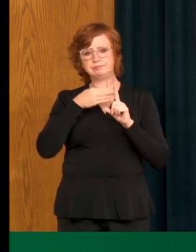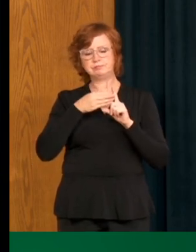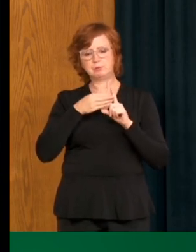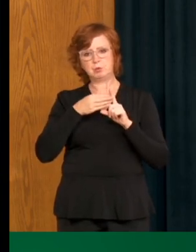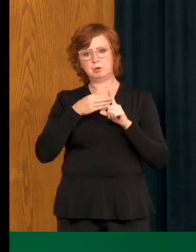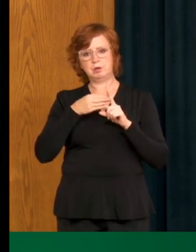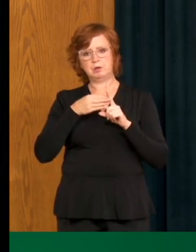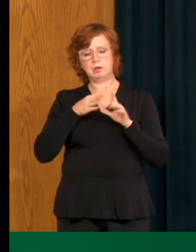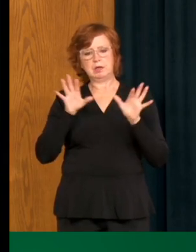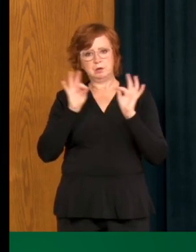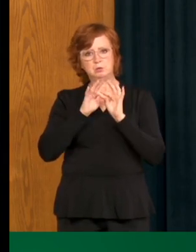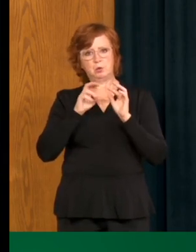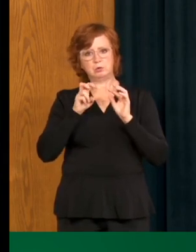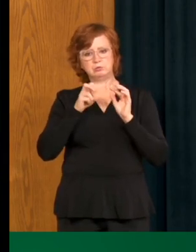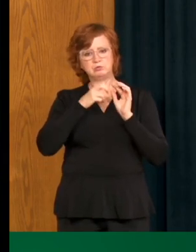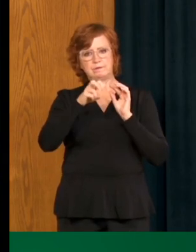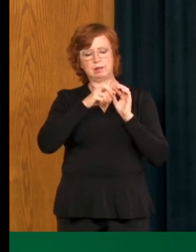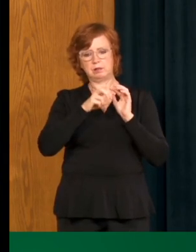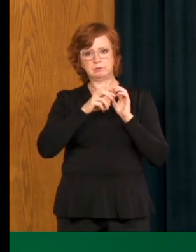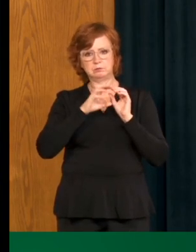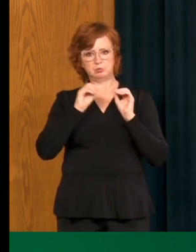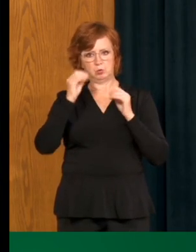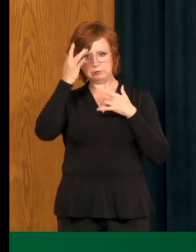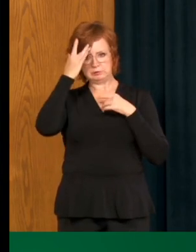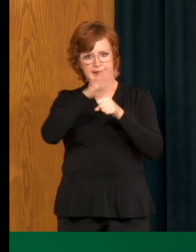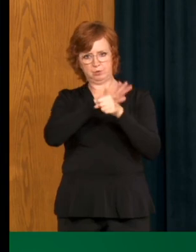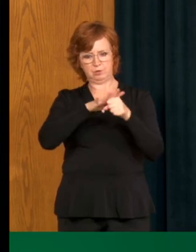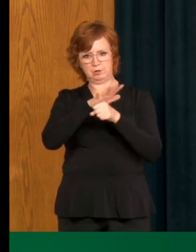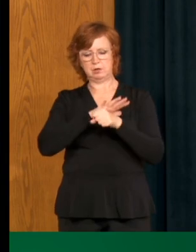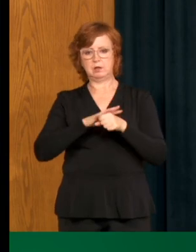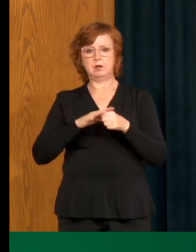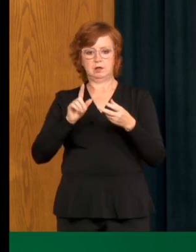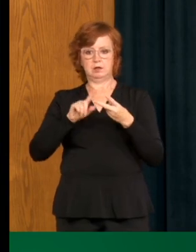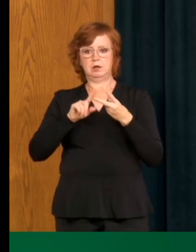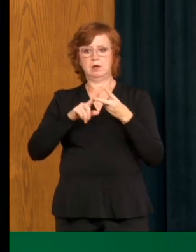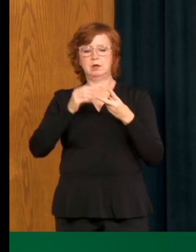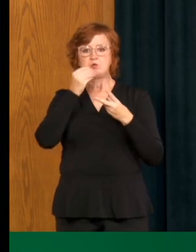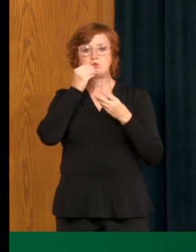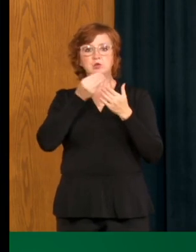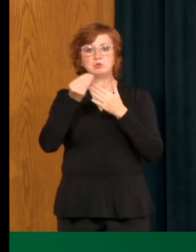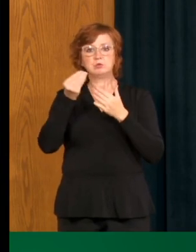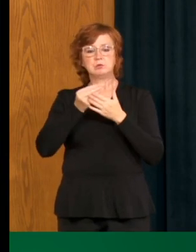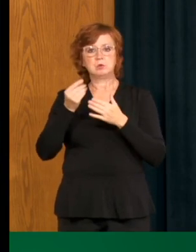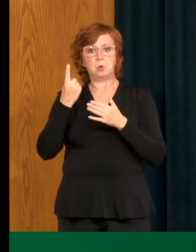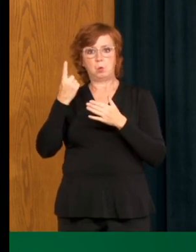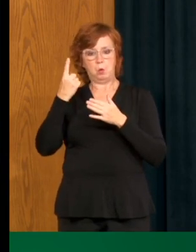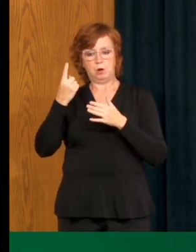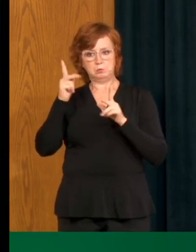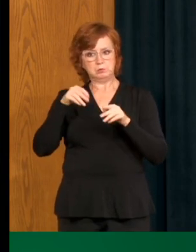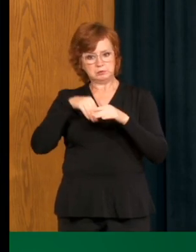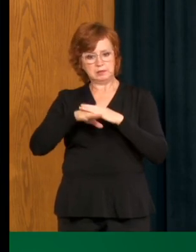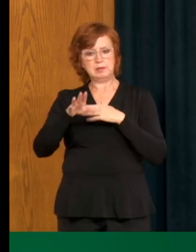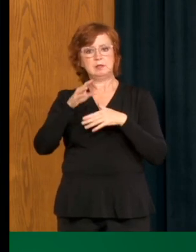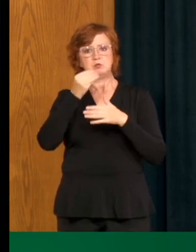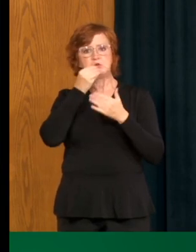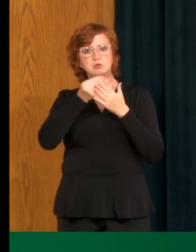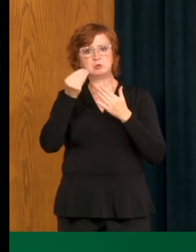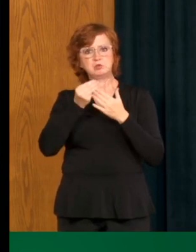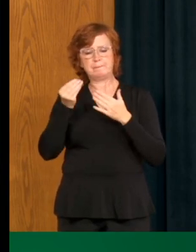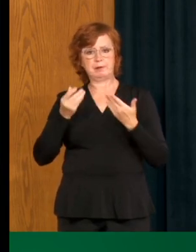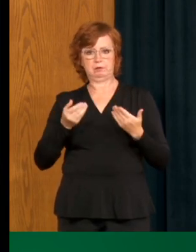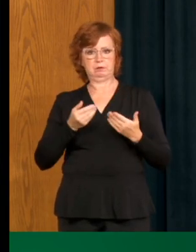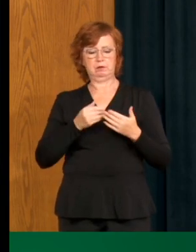travel where necessary. We have, for example, grocery stores where one family member will enter the grocery stores.